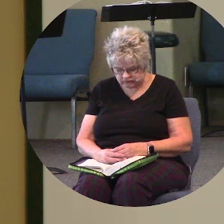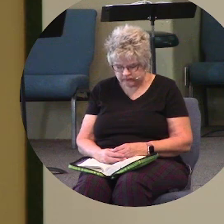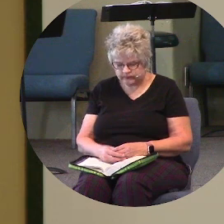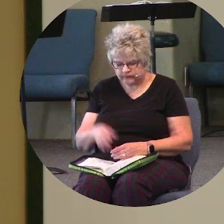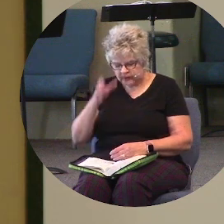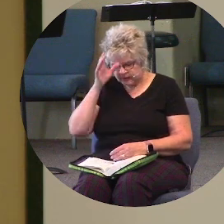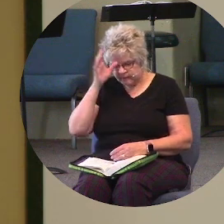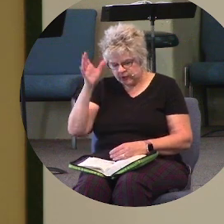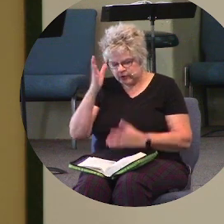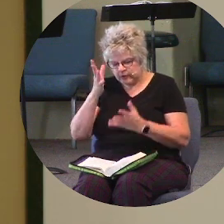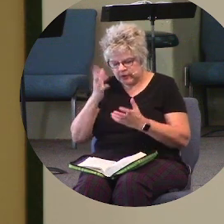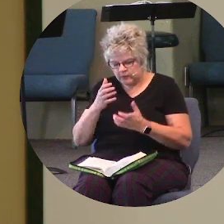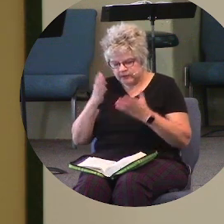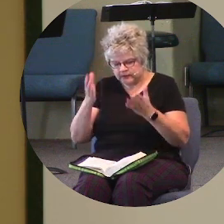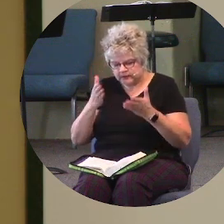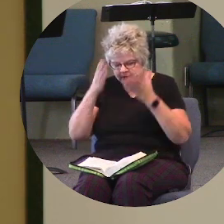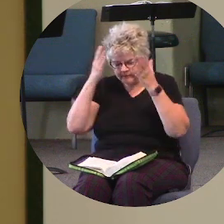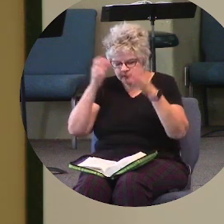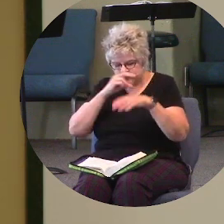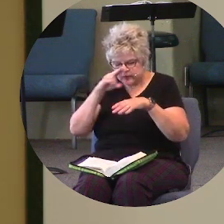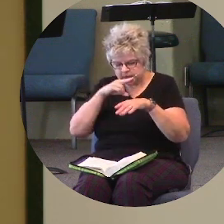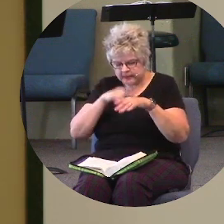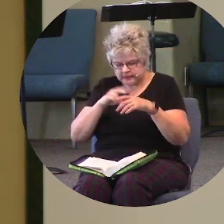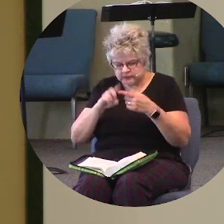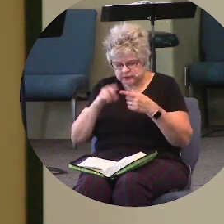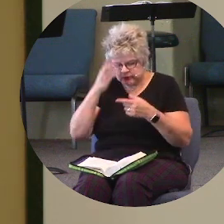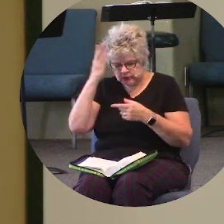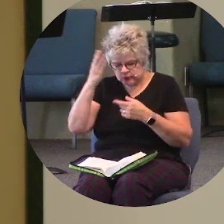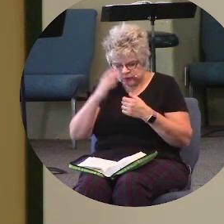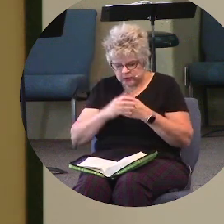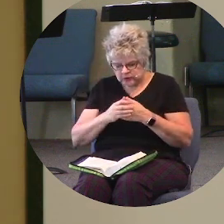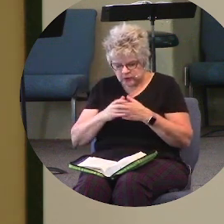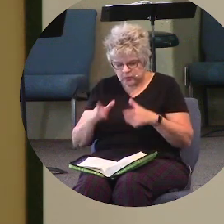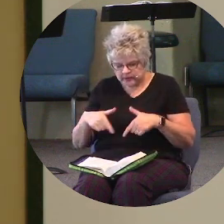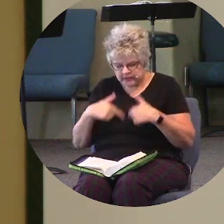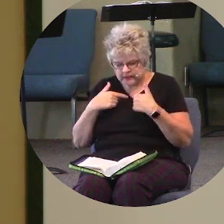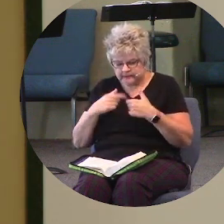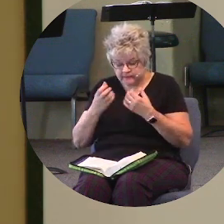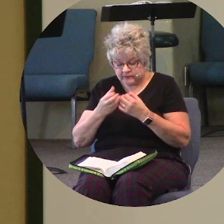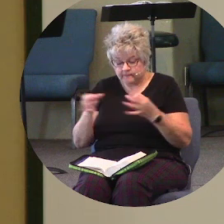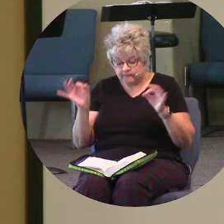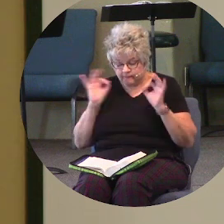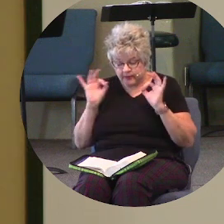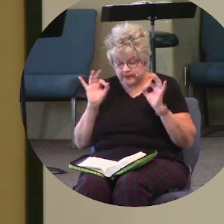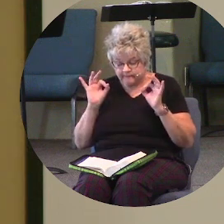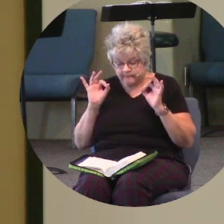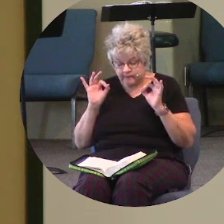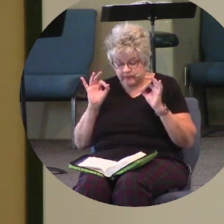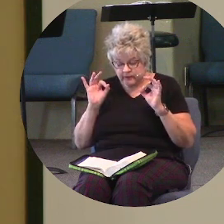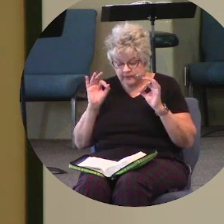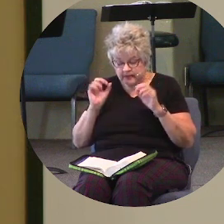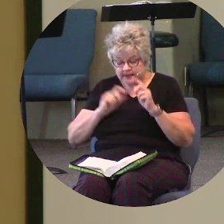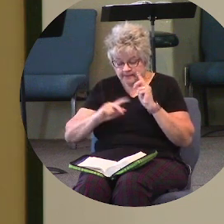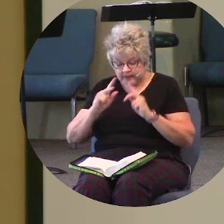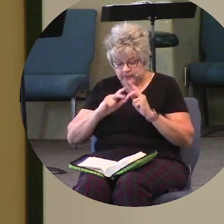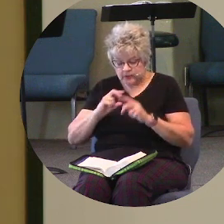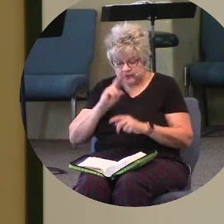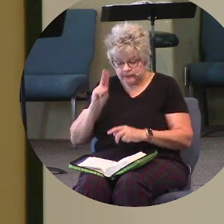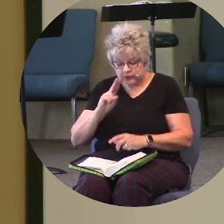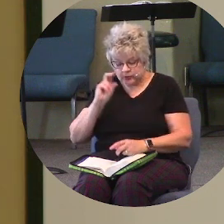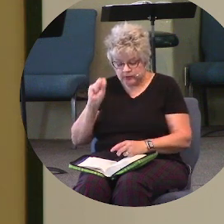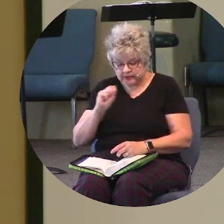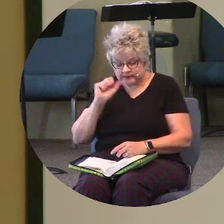Father, want to lift up our nation to you. Father, we live in the freedom of being citizens of the United States of America.